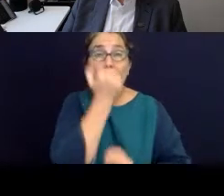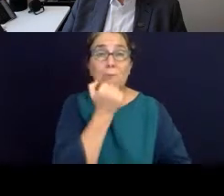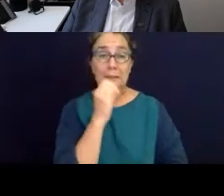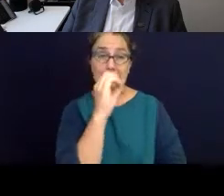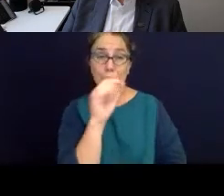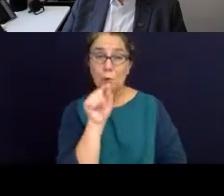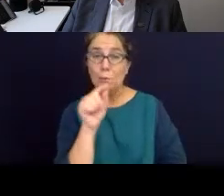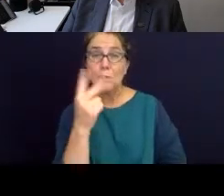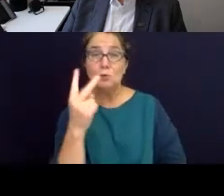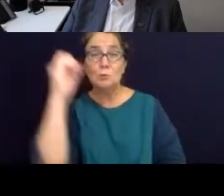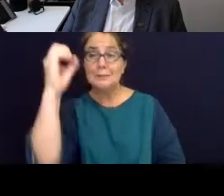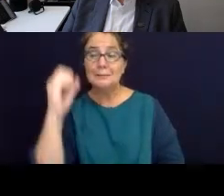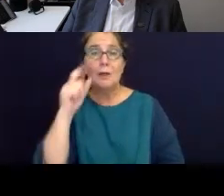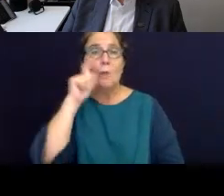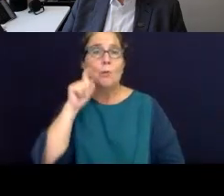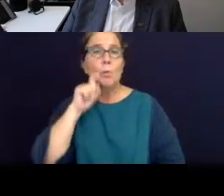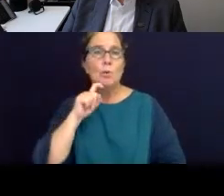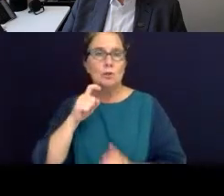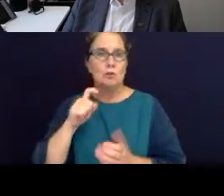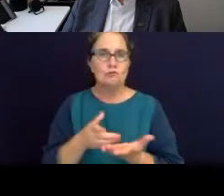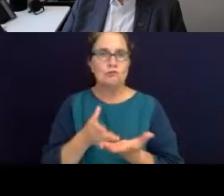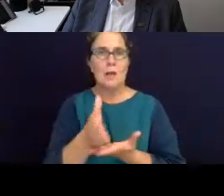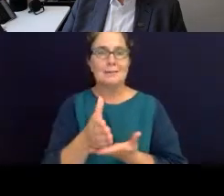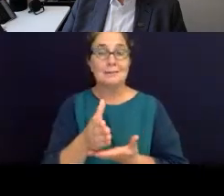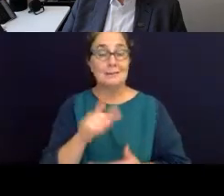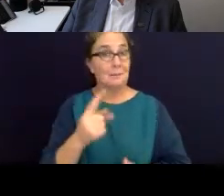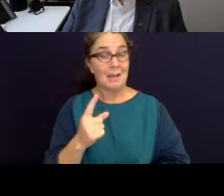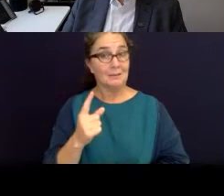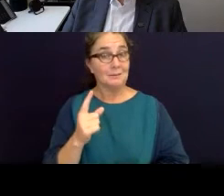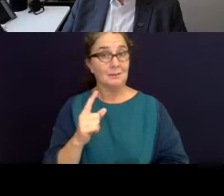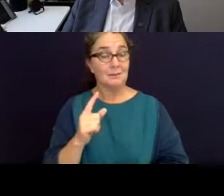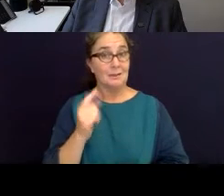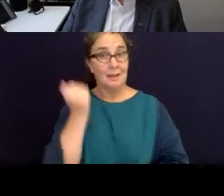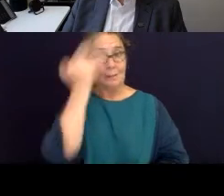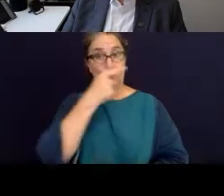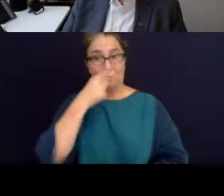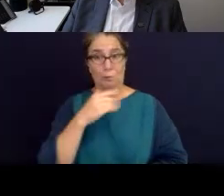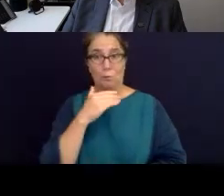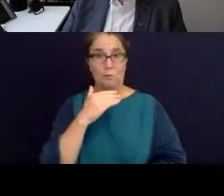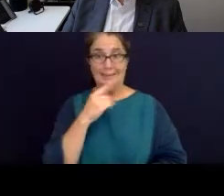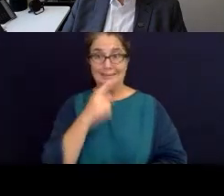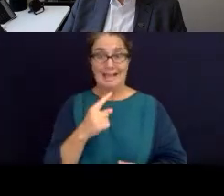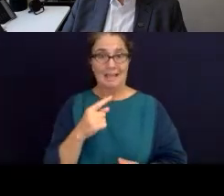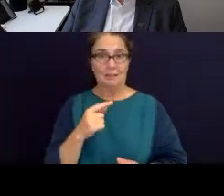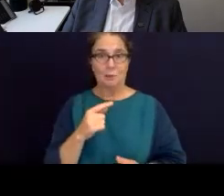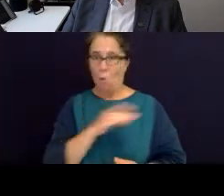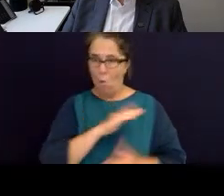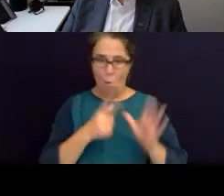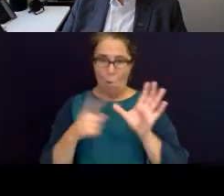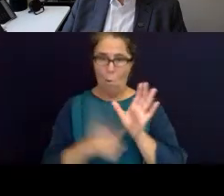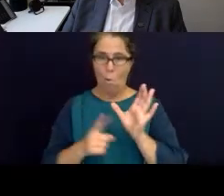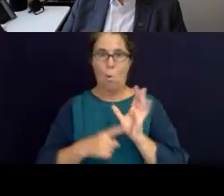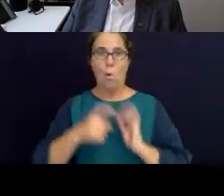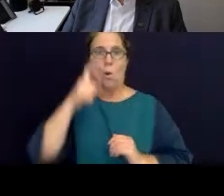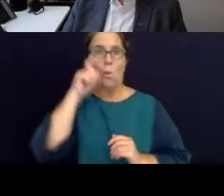continue to assert that all water is Aboriginal water and that that water is a living being and should be treated accordingly.